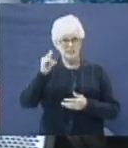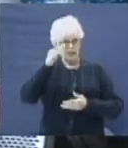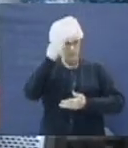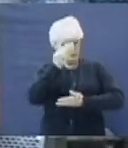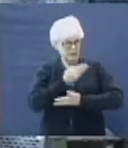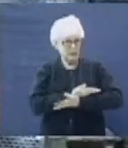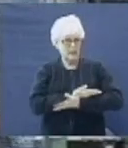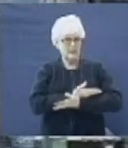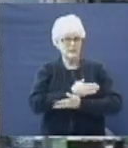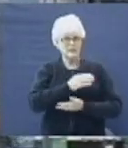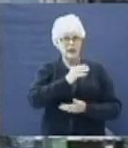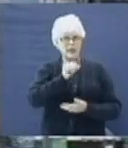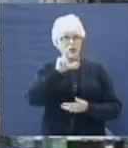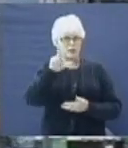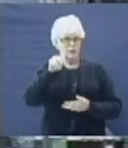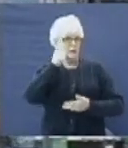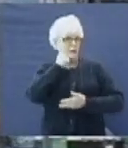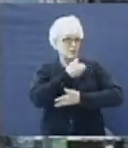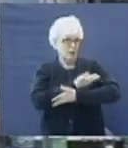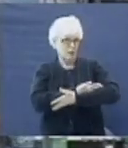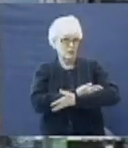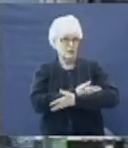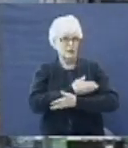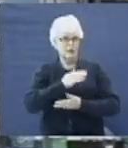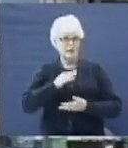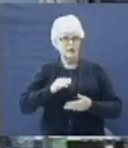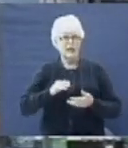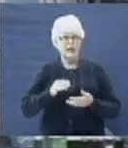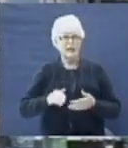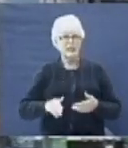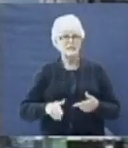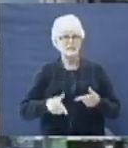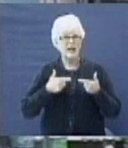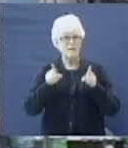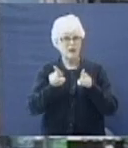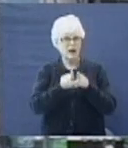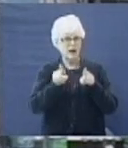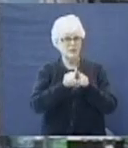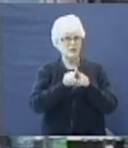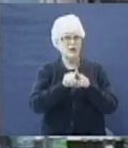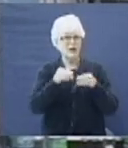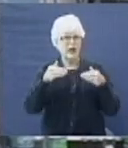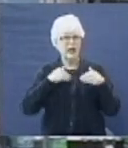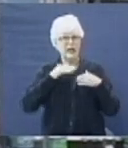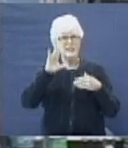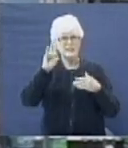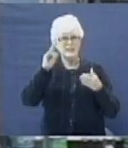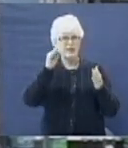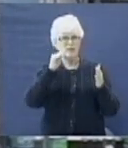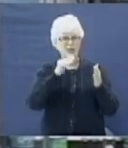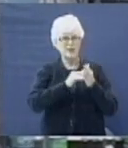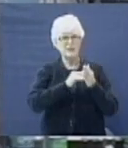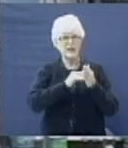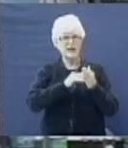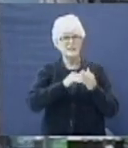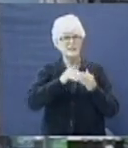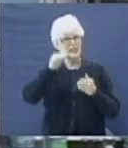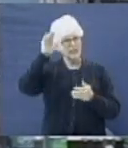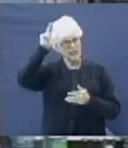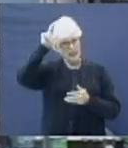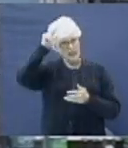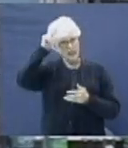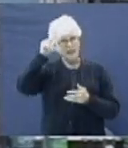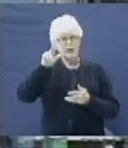sons and three daughters. His substance also was 7,000 sheep and 3